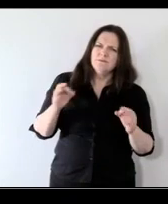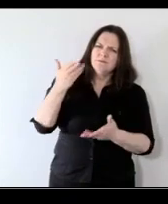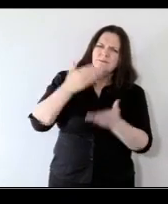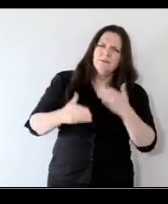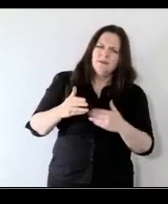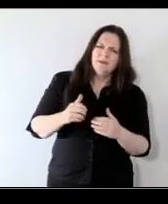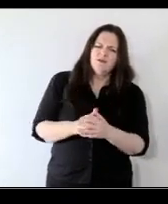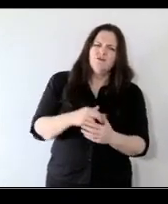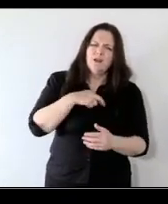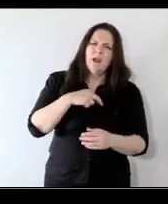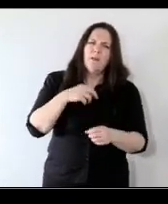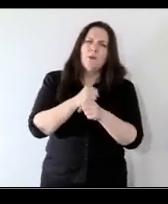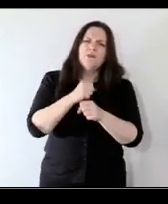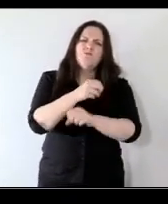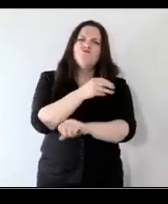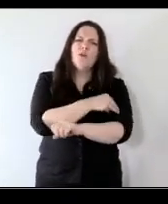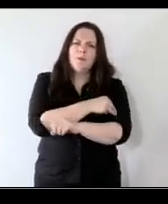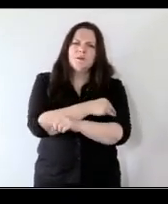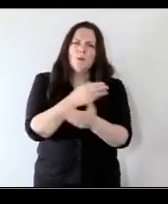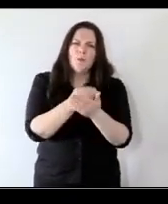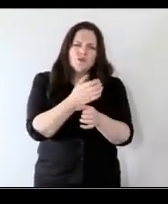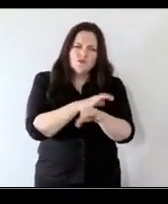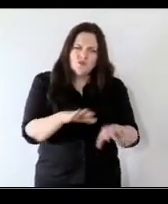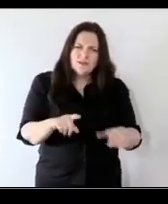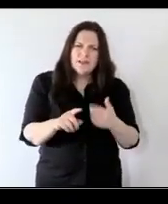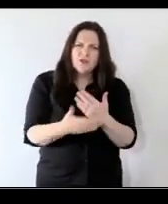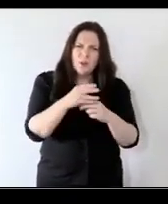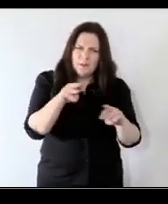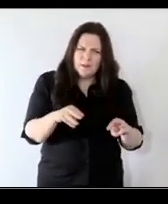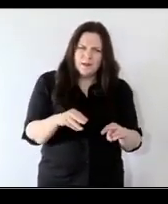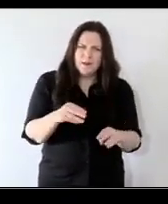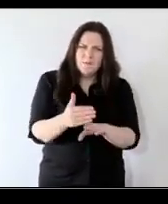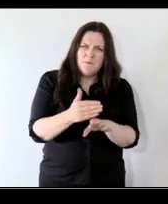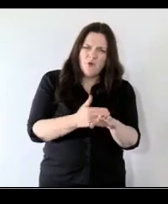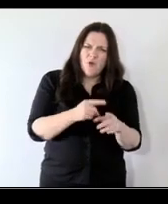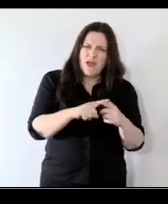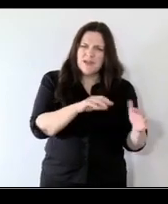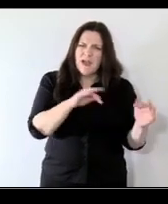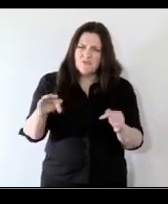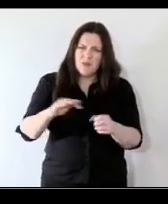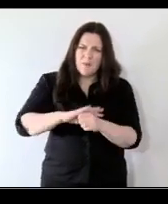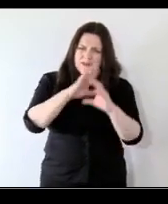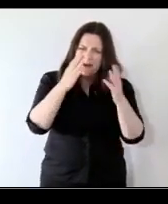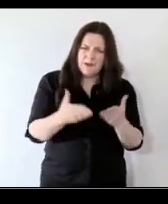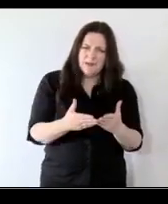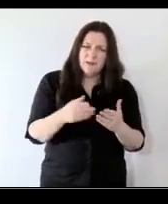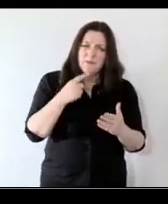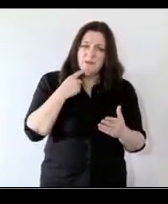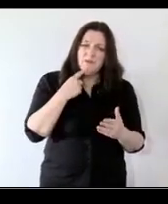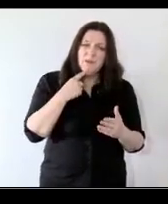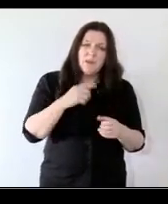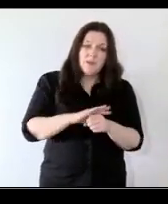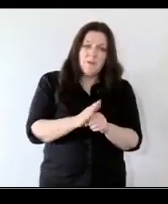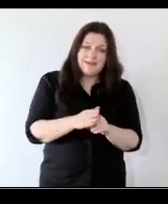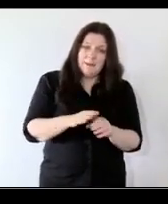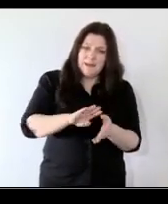about problems facing children and young people both before and after the pandemic but the pandemic's knocking some things